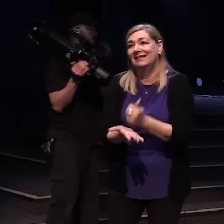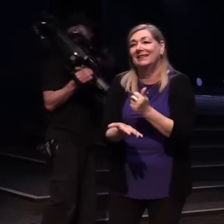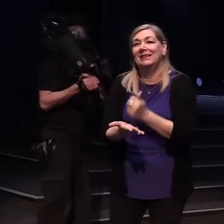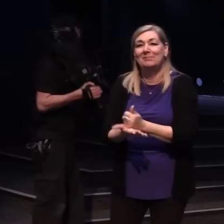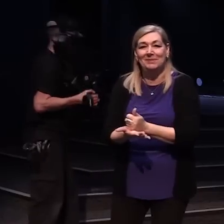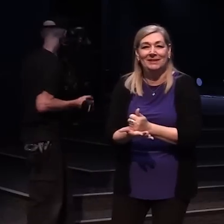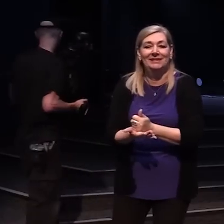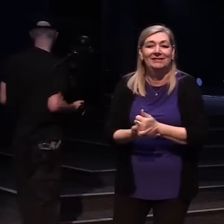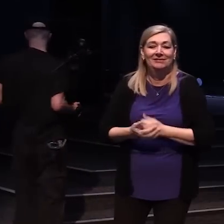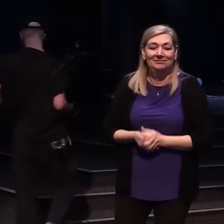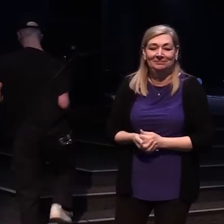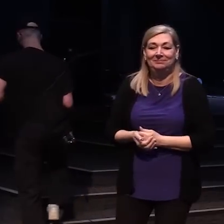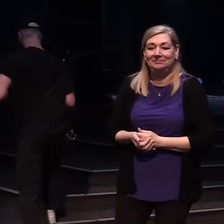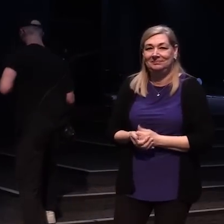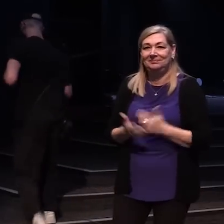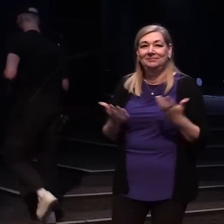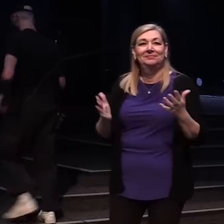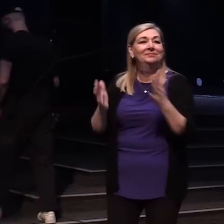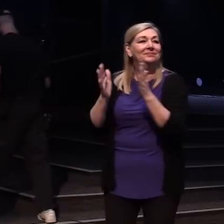Amen